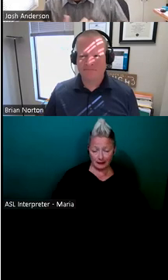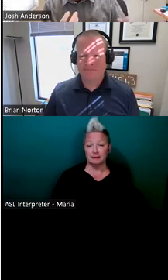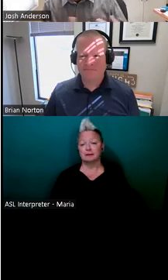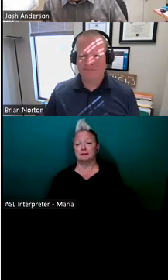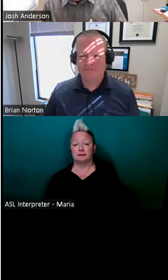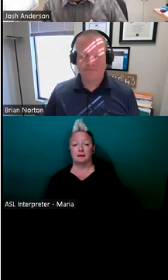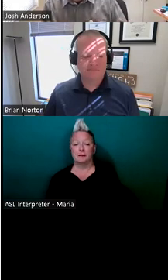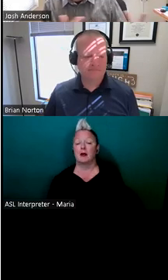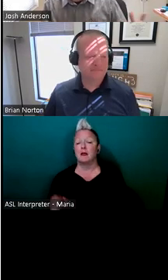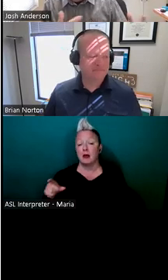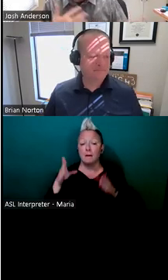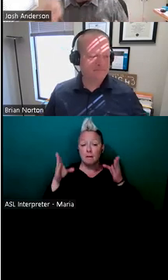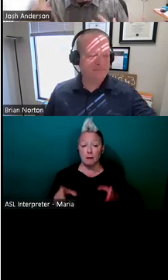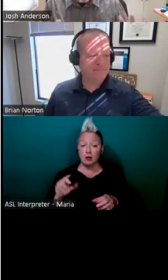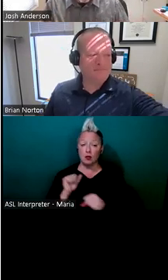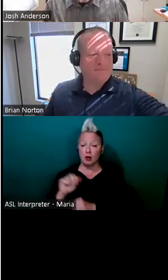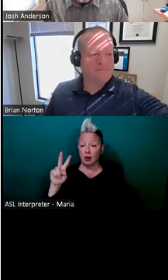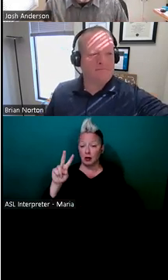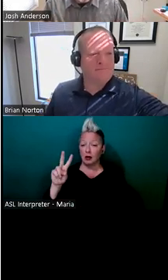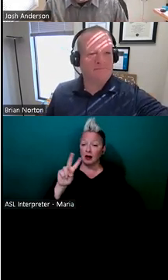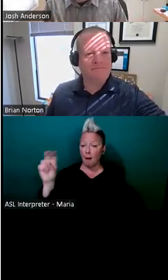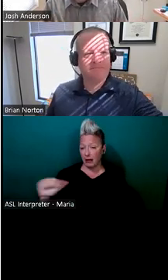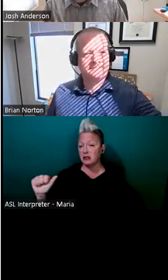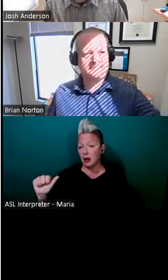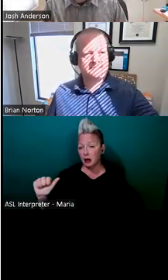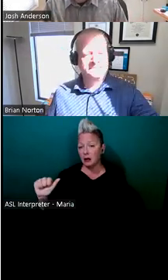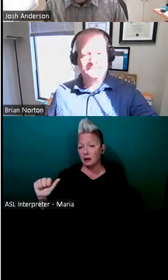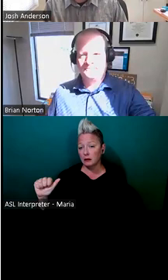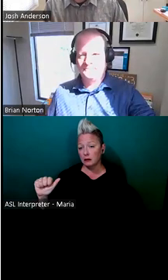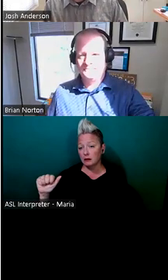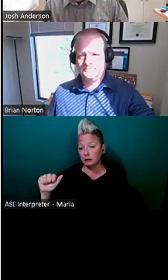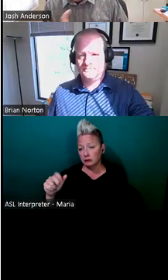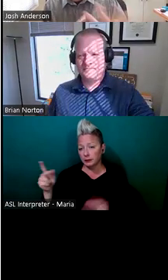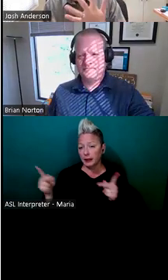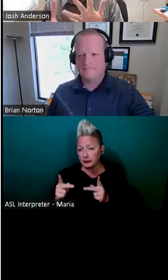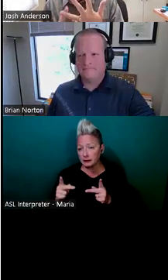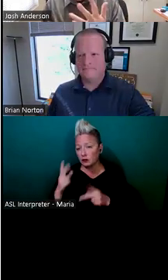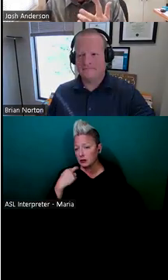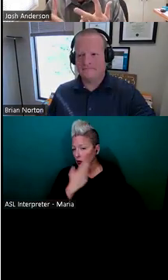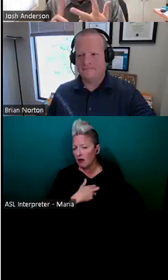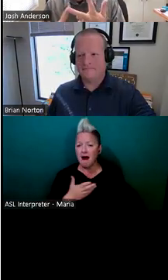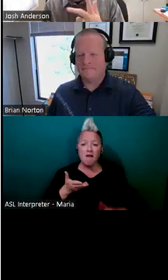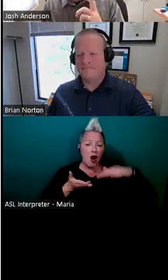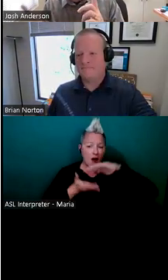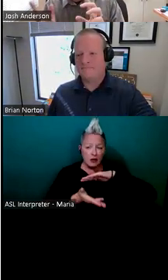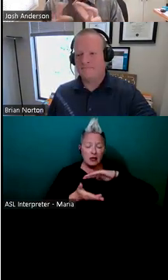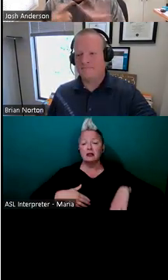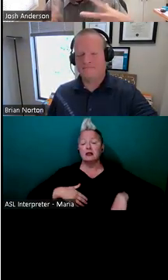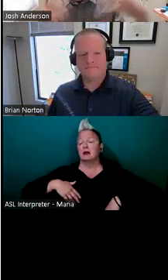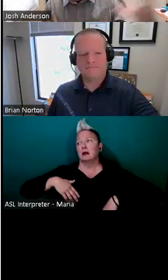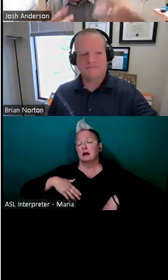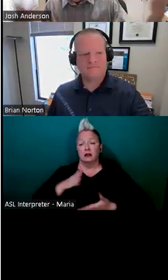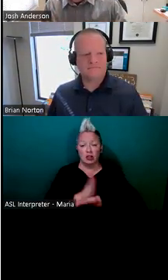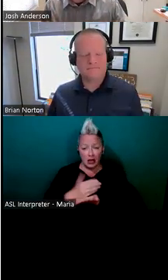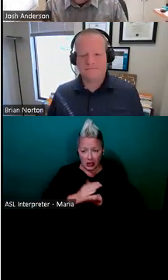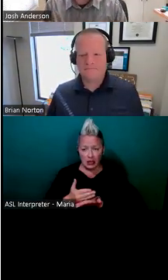worked at a, a pizza parlor. So if you've ever kind of seen that, you know, there's all kinds of ovens and cutting and answering the phone,